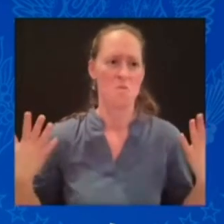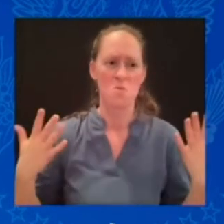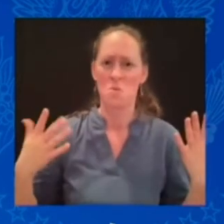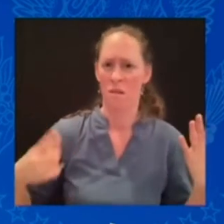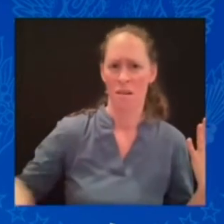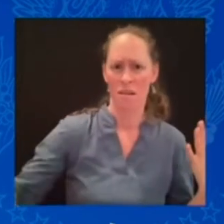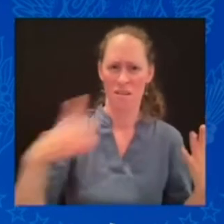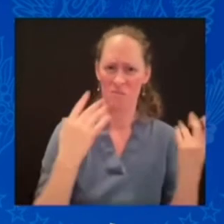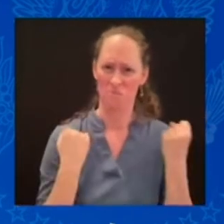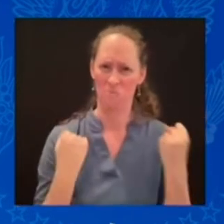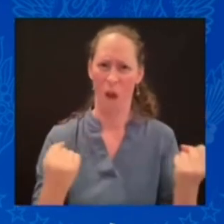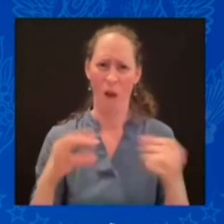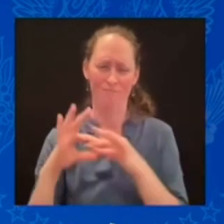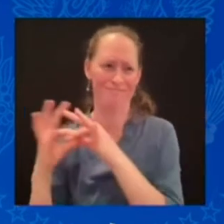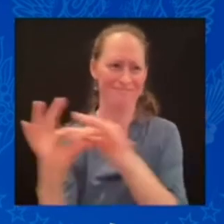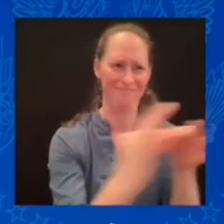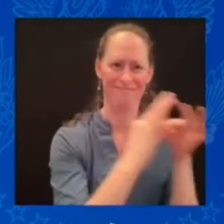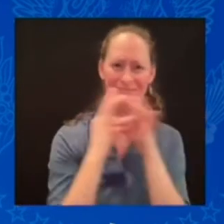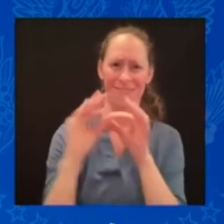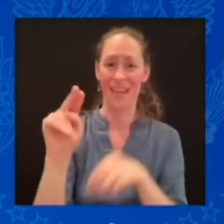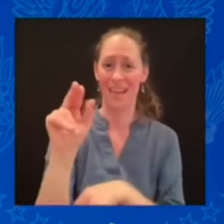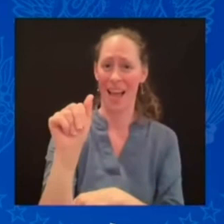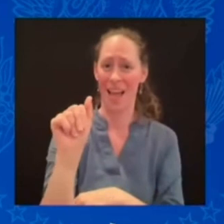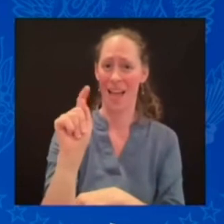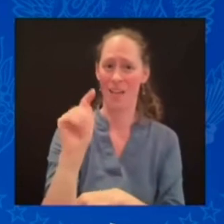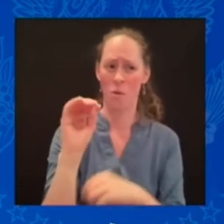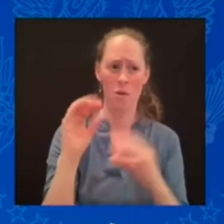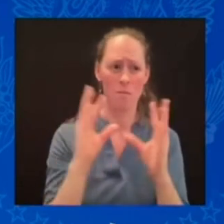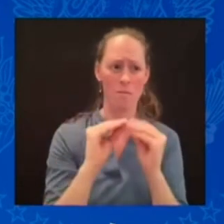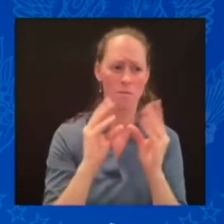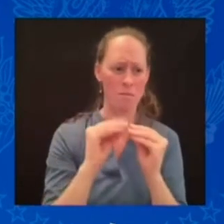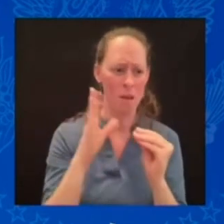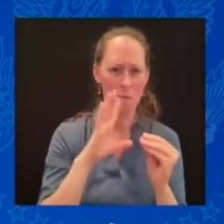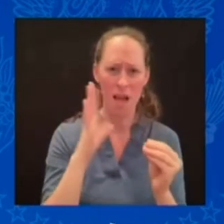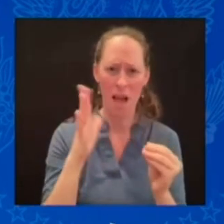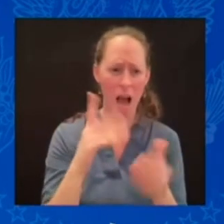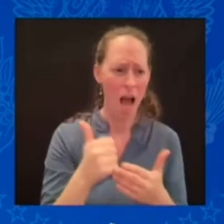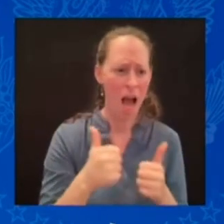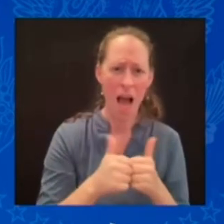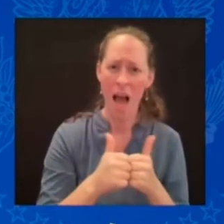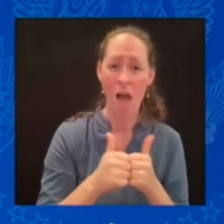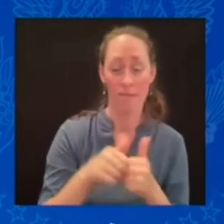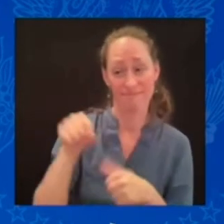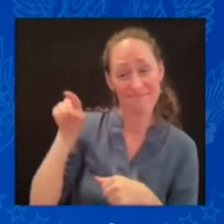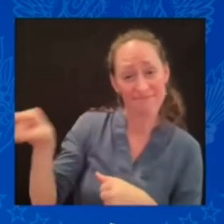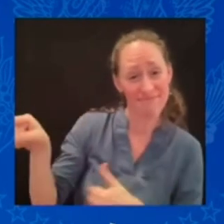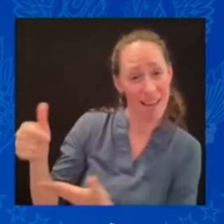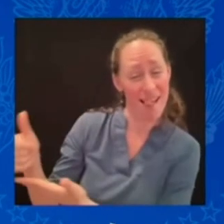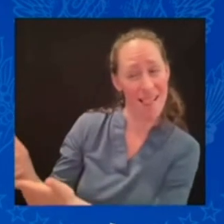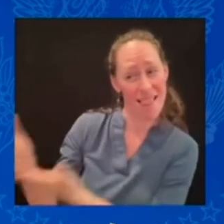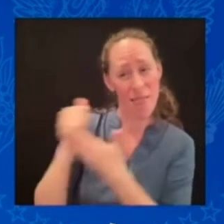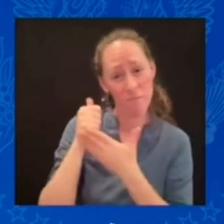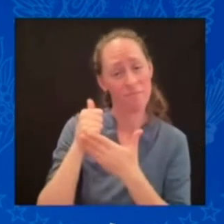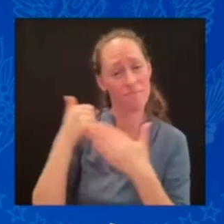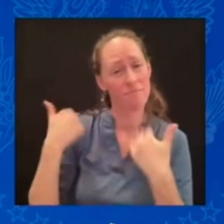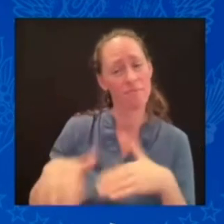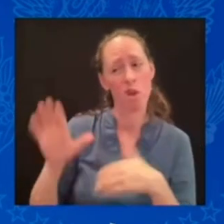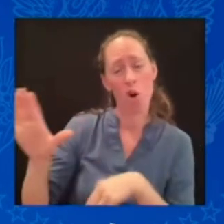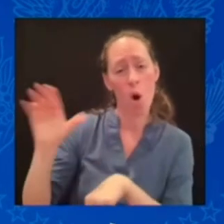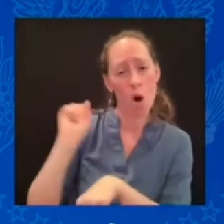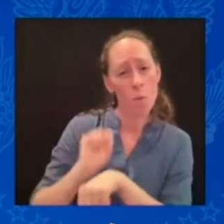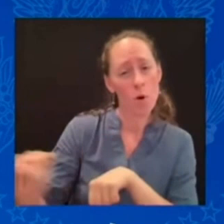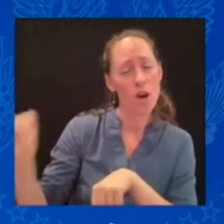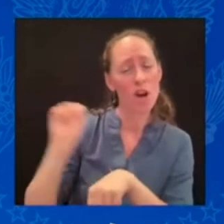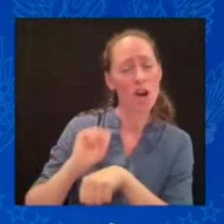We had possibilities of discussing bilaterally today. I took